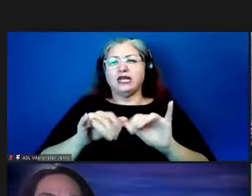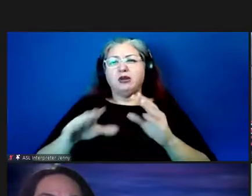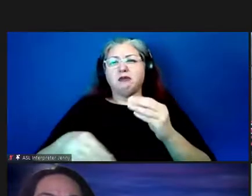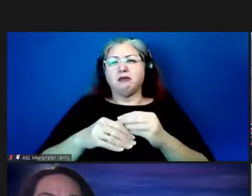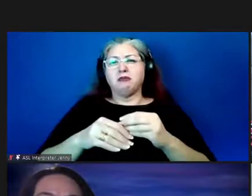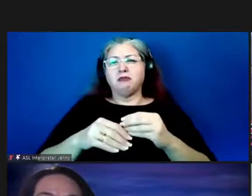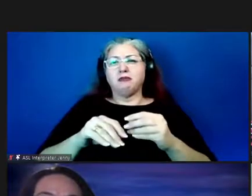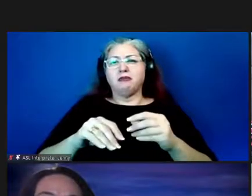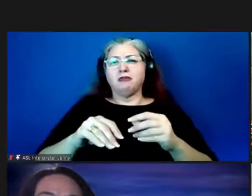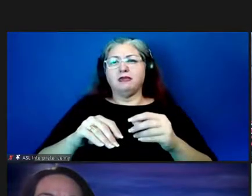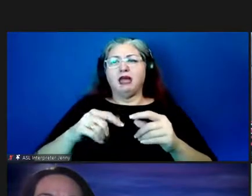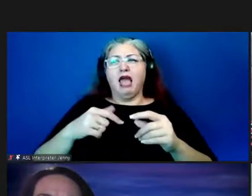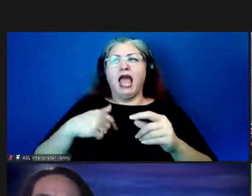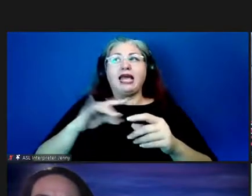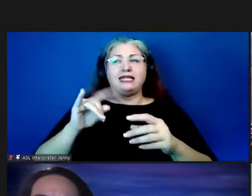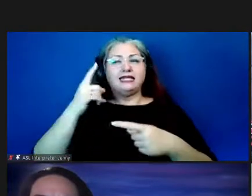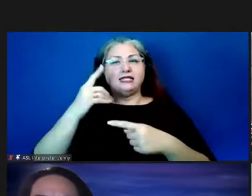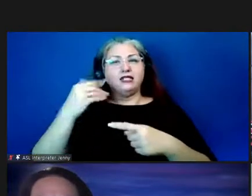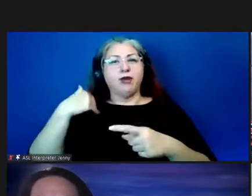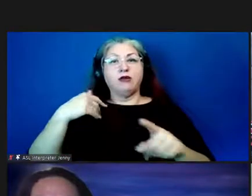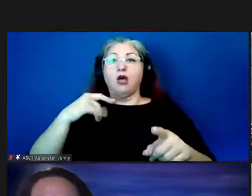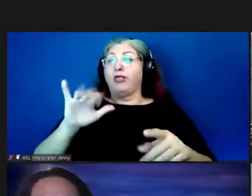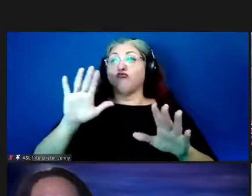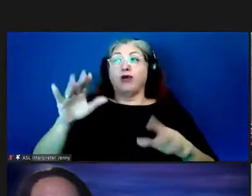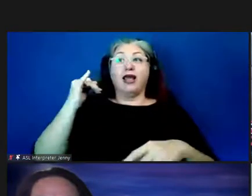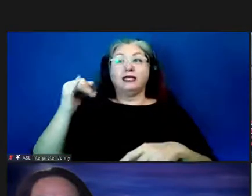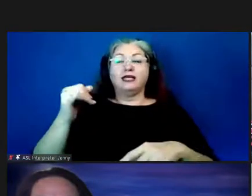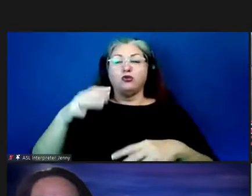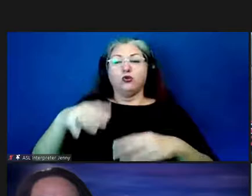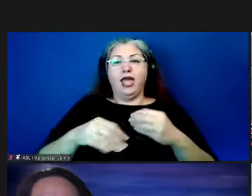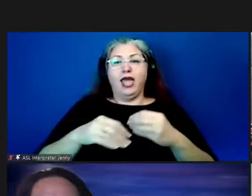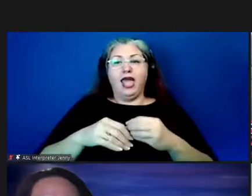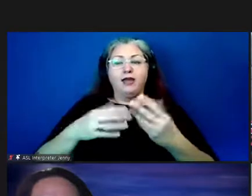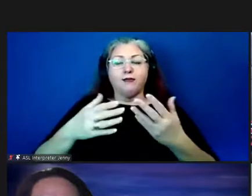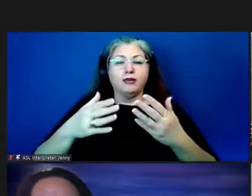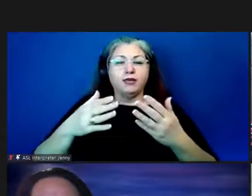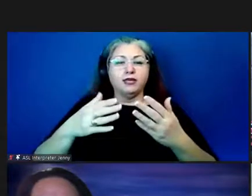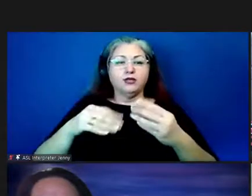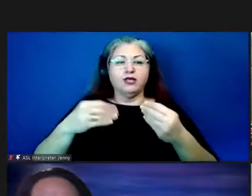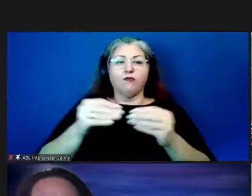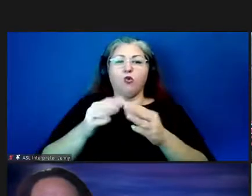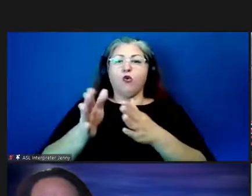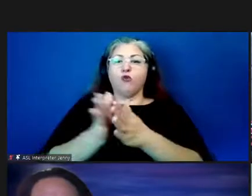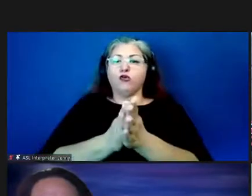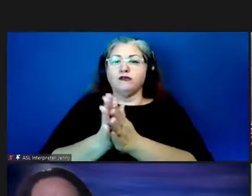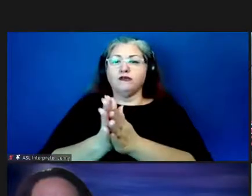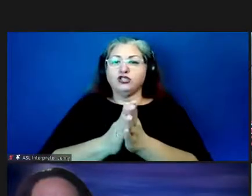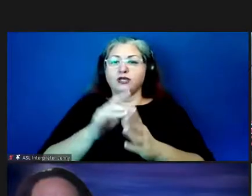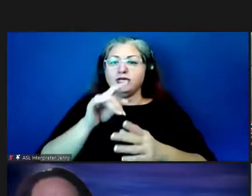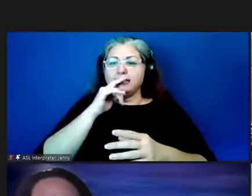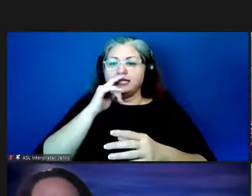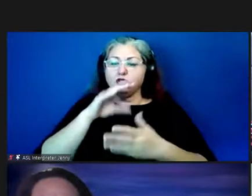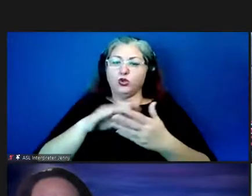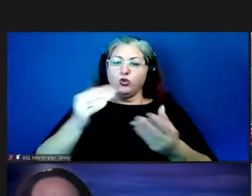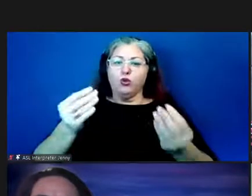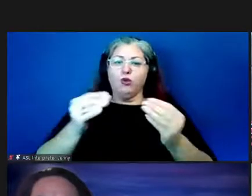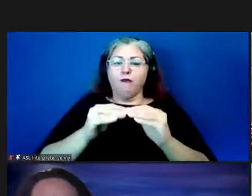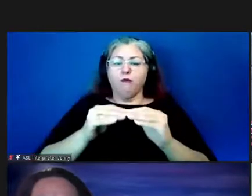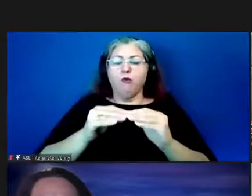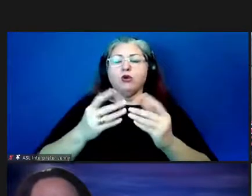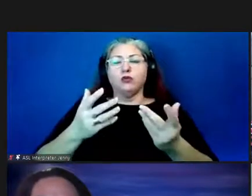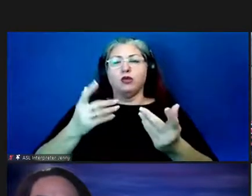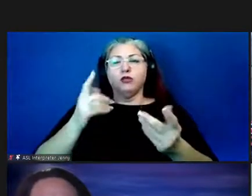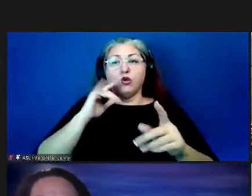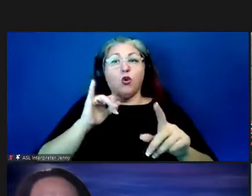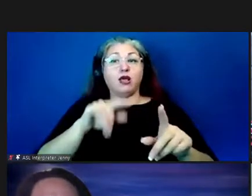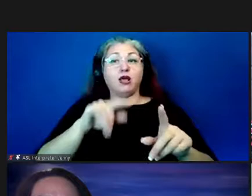uh it's something i considered go ahead it's a great idea to have some room so that to motivate them to go you know to learn more about this so yeah